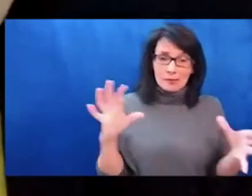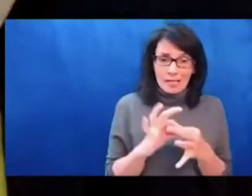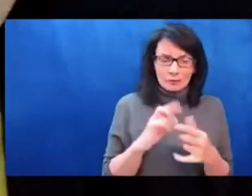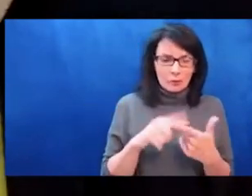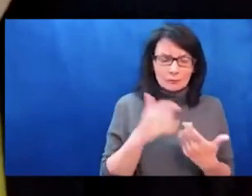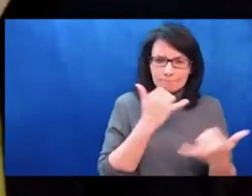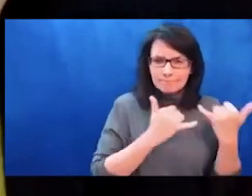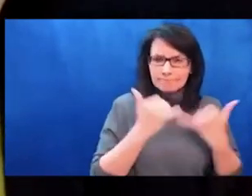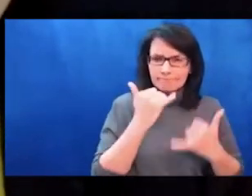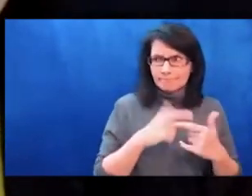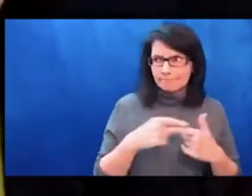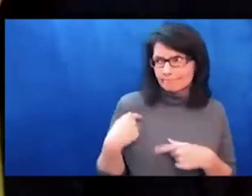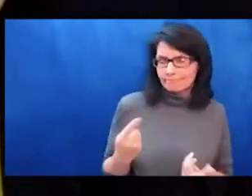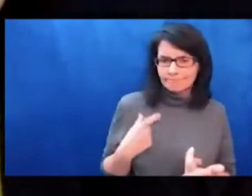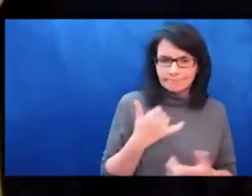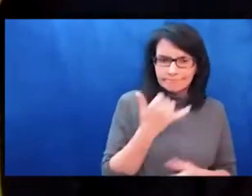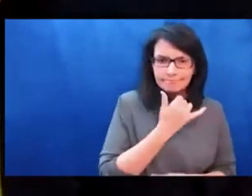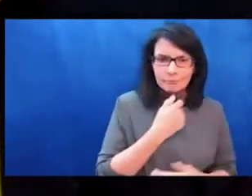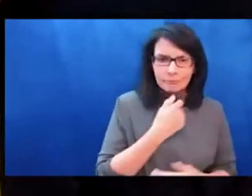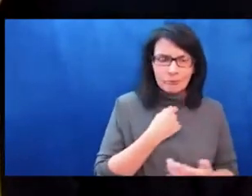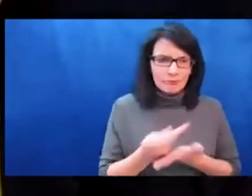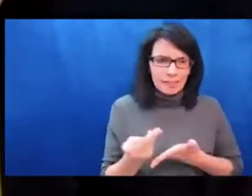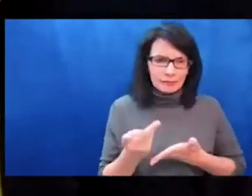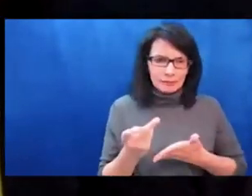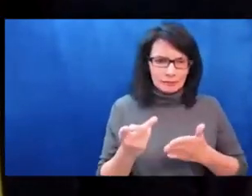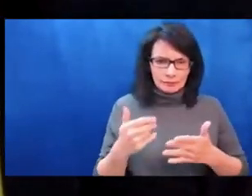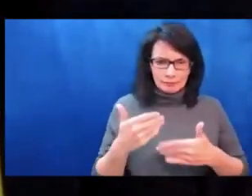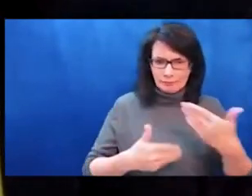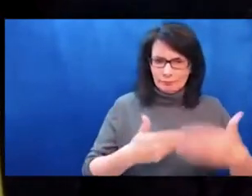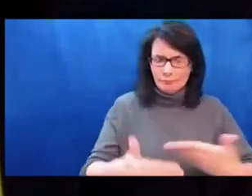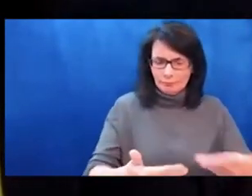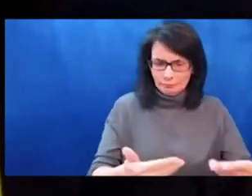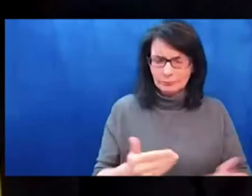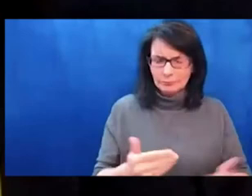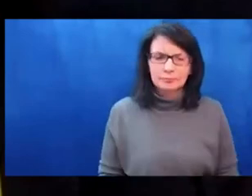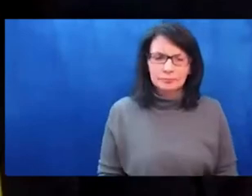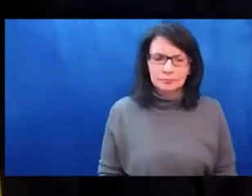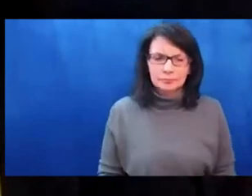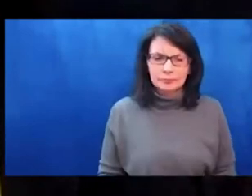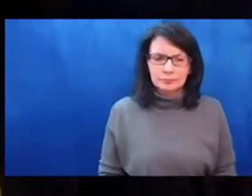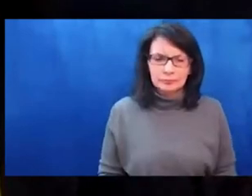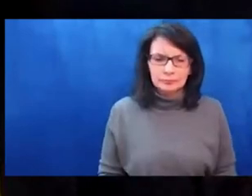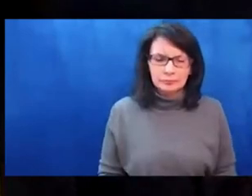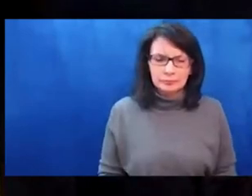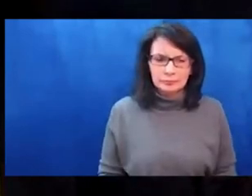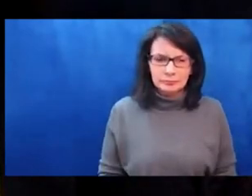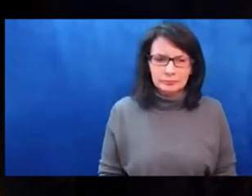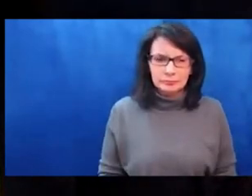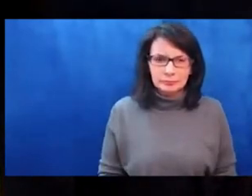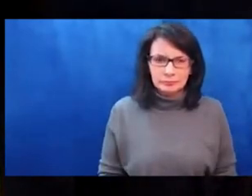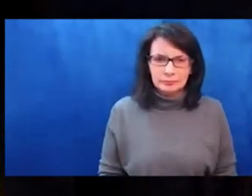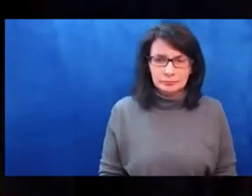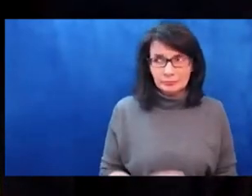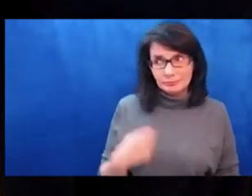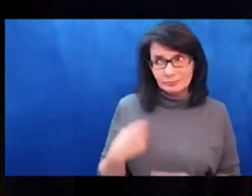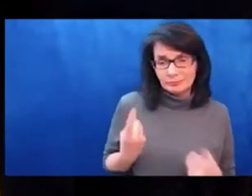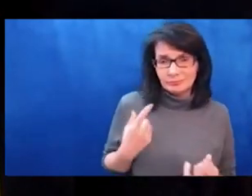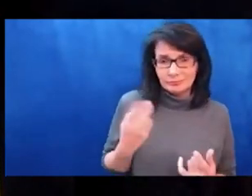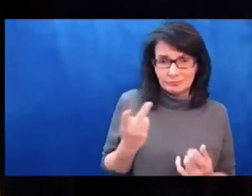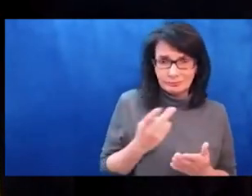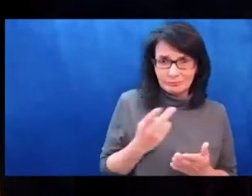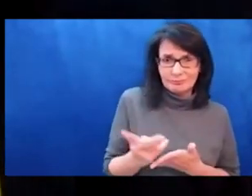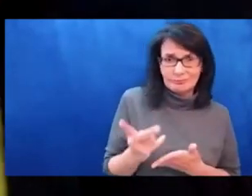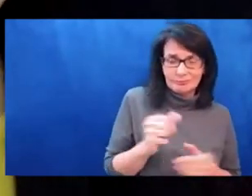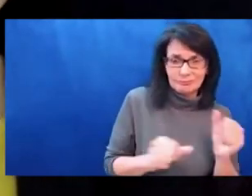give this opportunity for you to ask any questions of each other. And I think we'll kind of just go with that